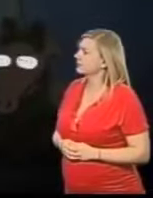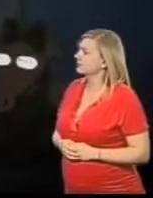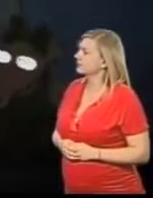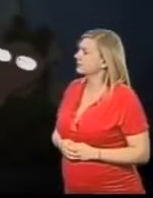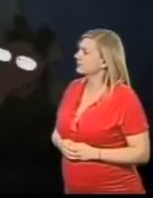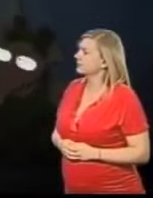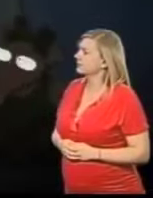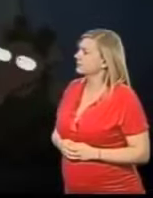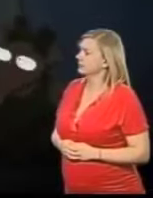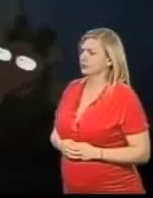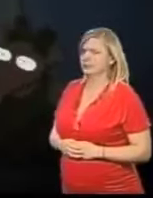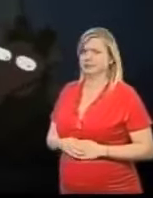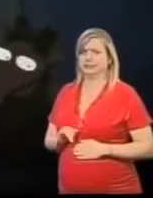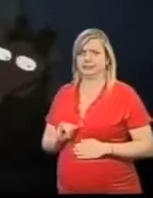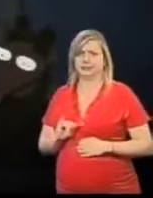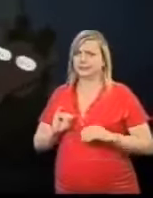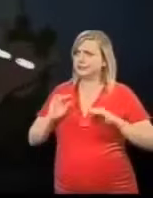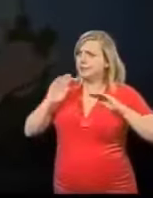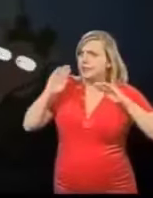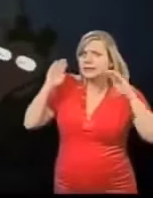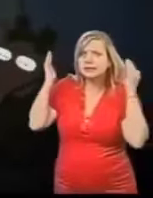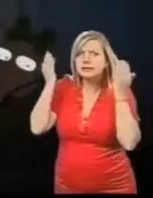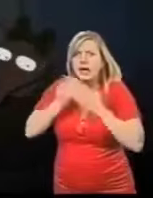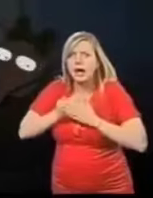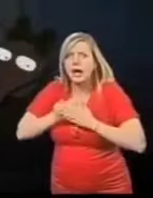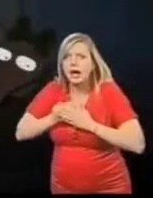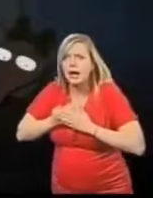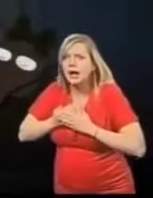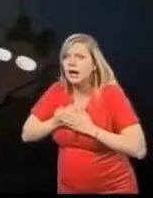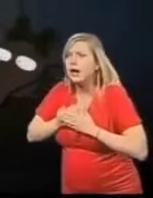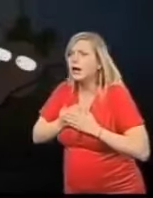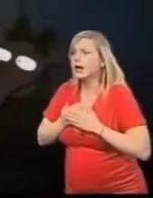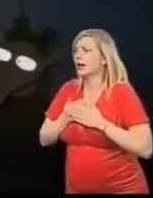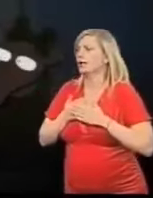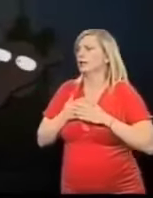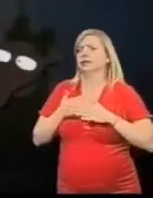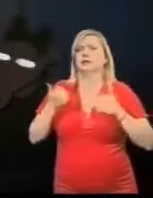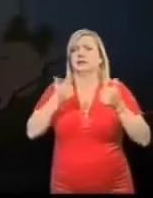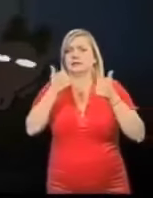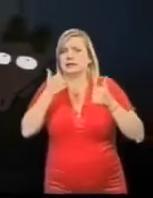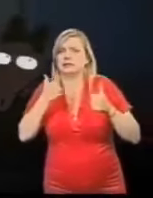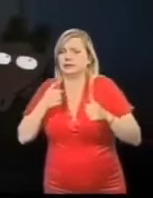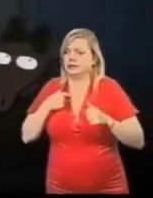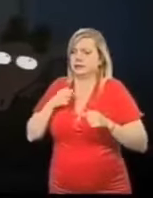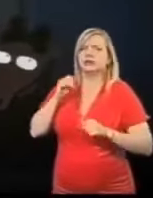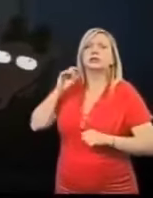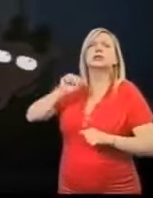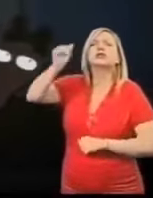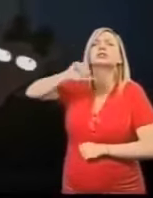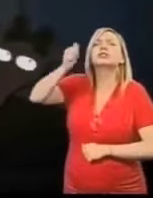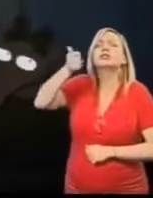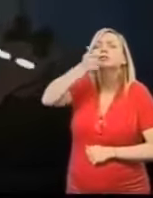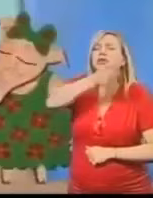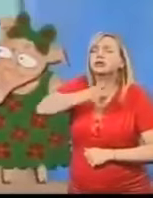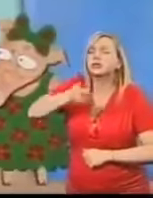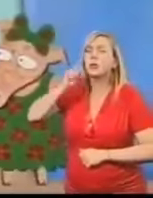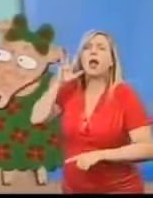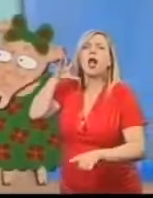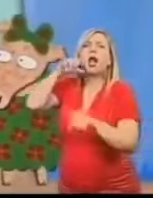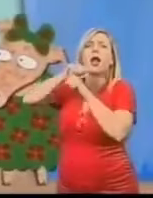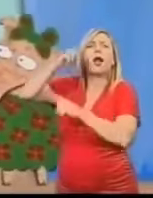It's very dark in here No problem with this switch locator I'll soon put the lights on